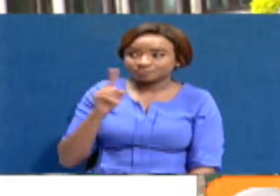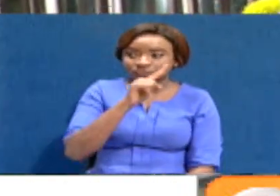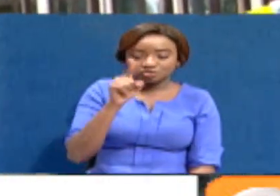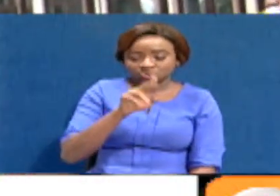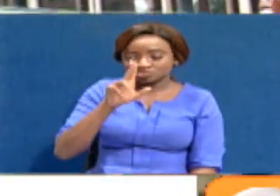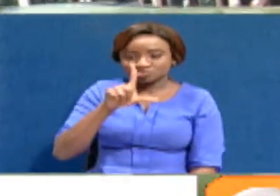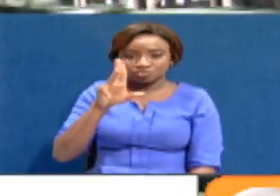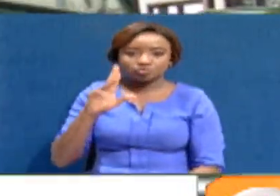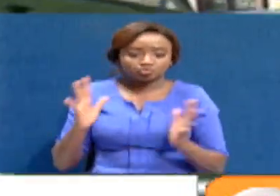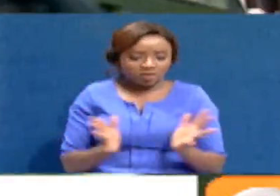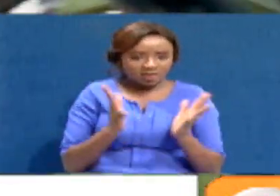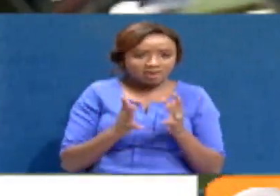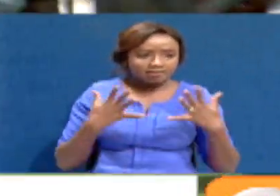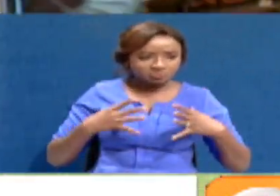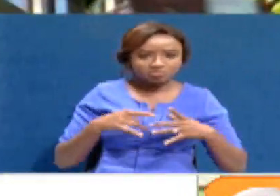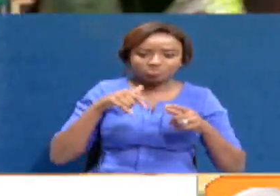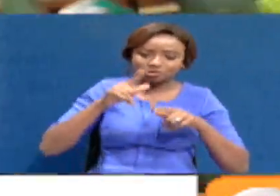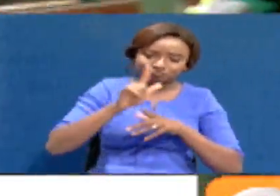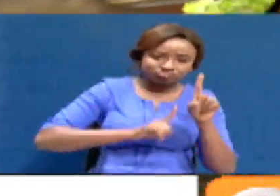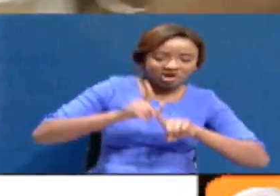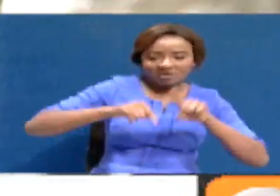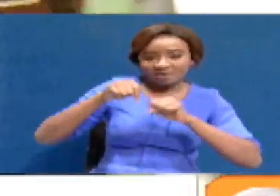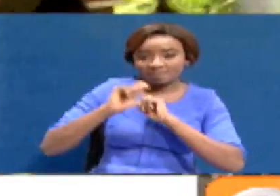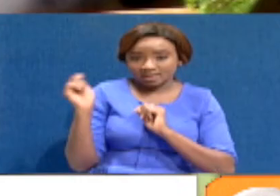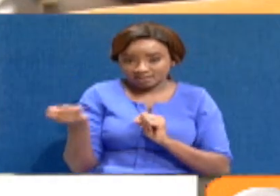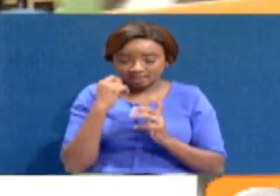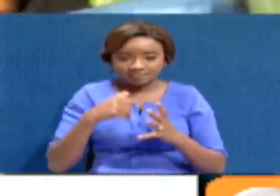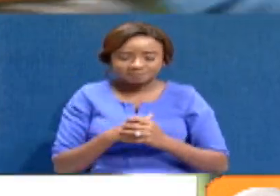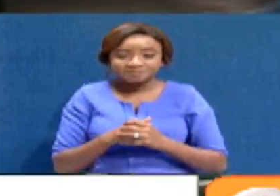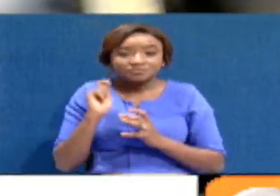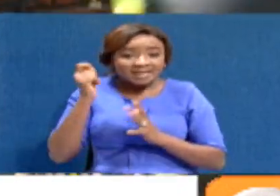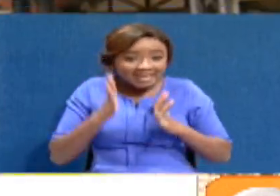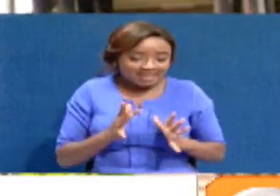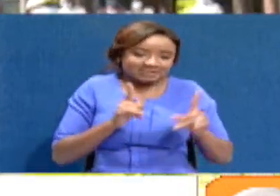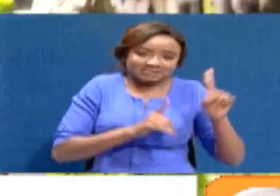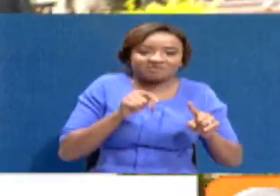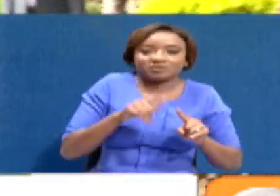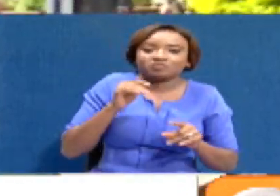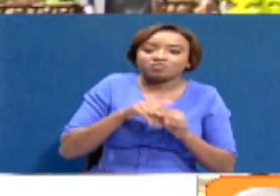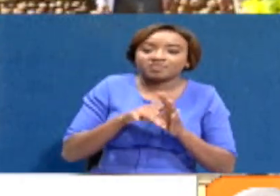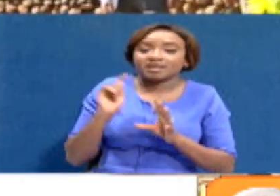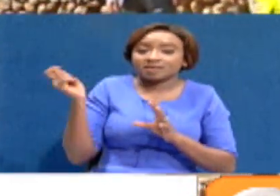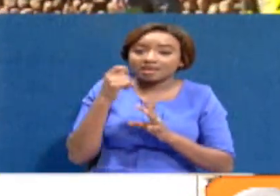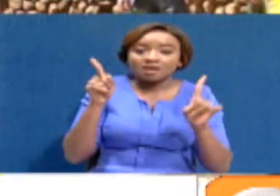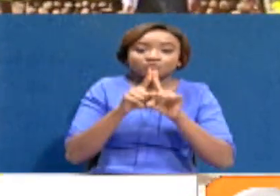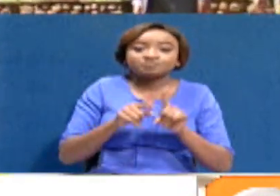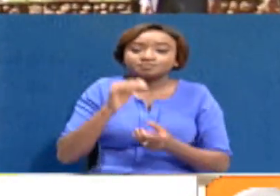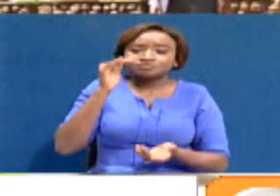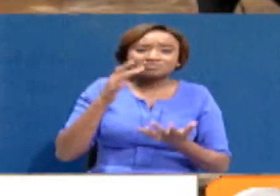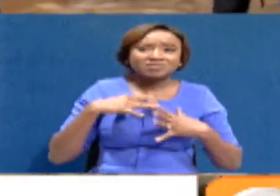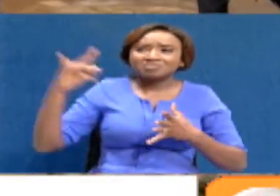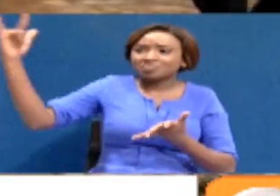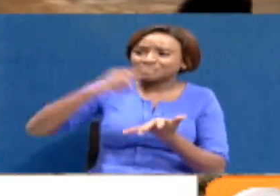encourage domestic tourism in the country. KWS Director General John Wabiru says with reduced number of international